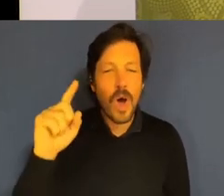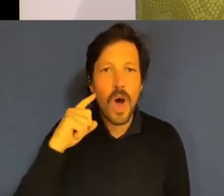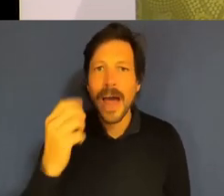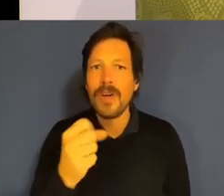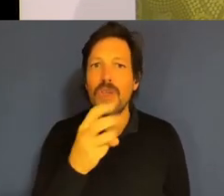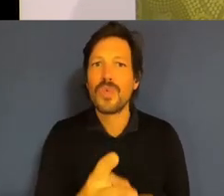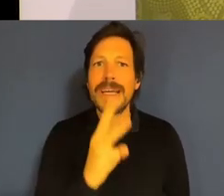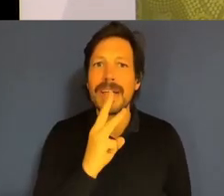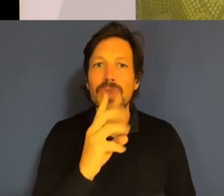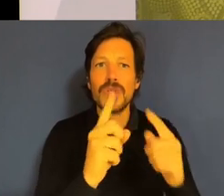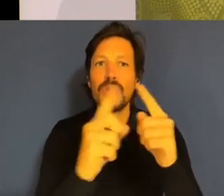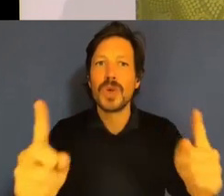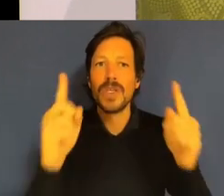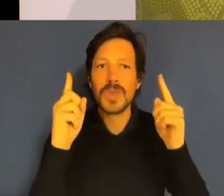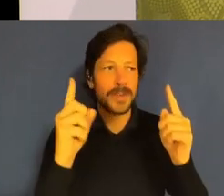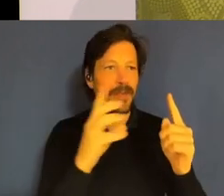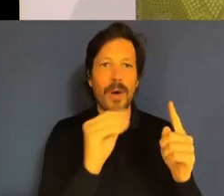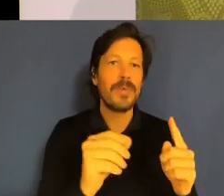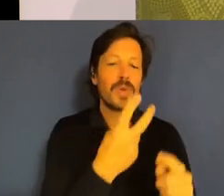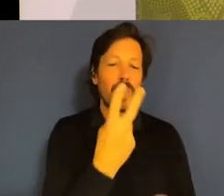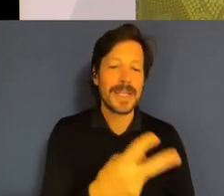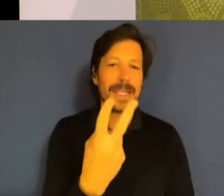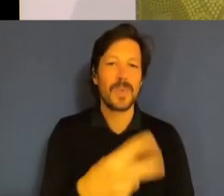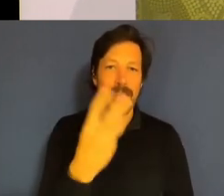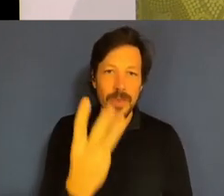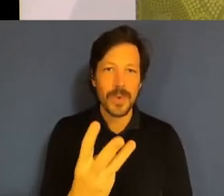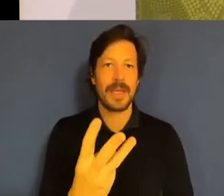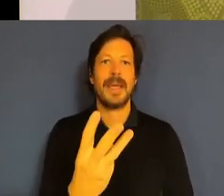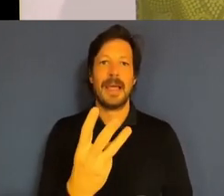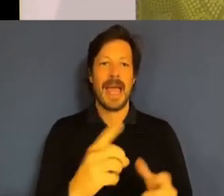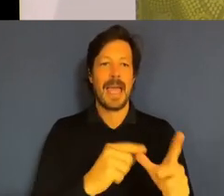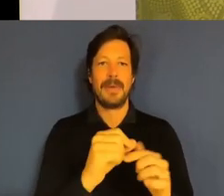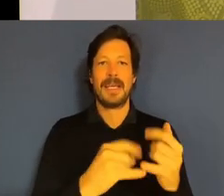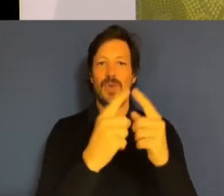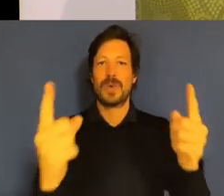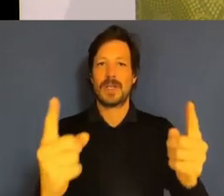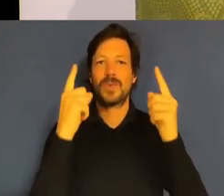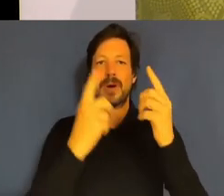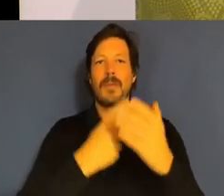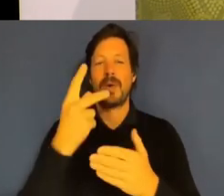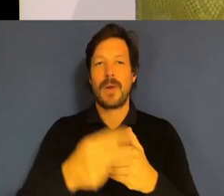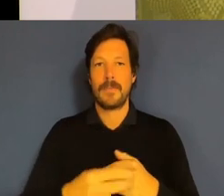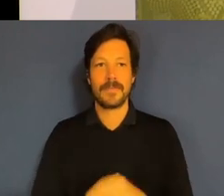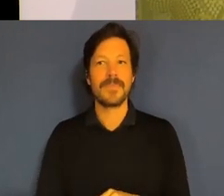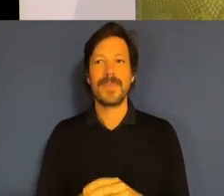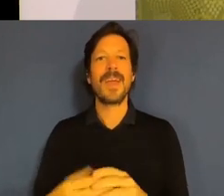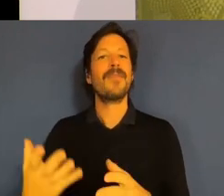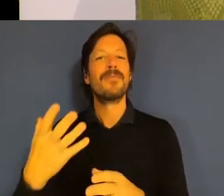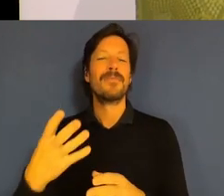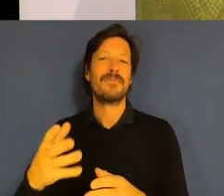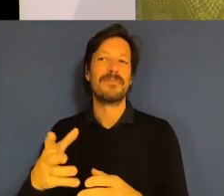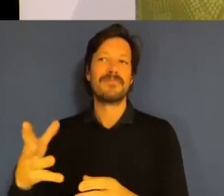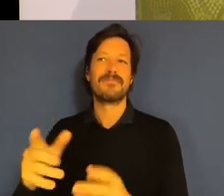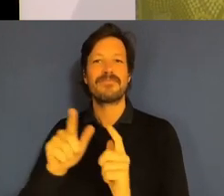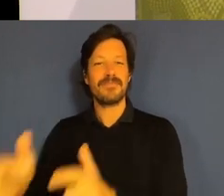APS Graduate Development Program who are tuning in from Old Parliament House this morning. Thousands of people online. I did ask if you were all